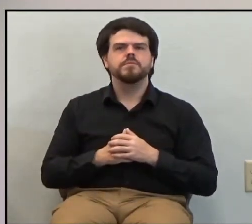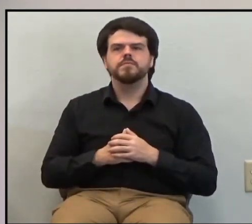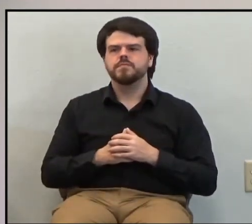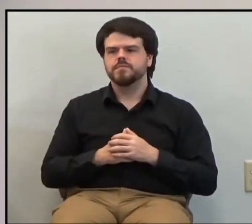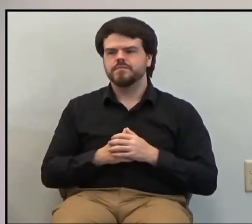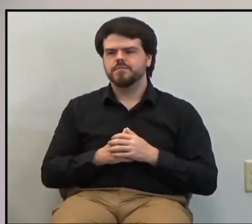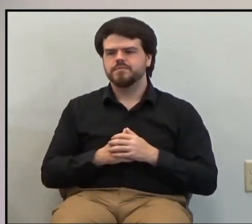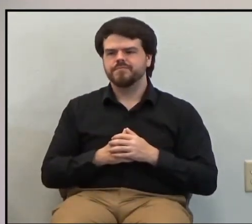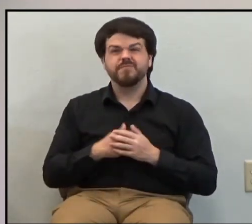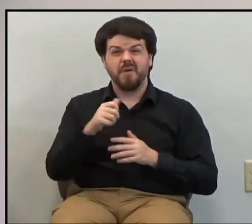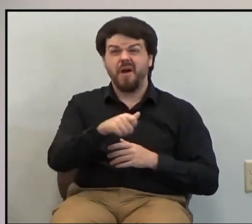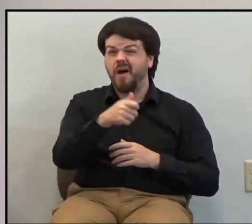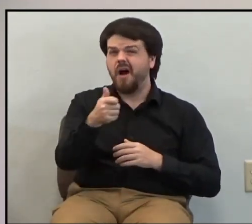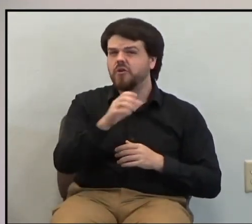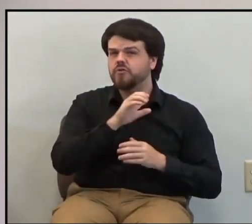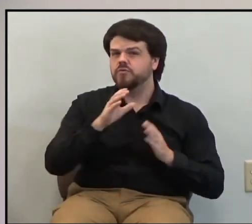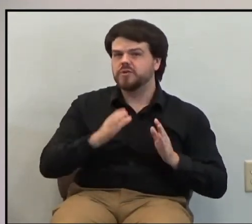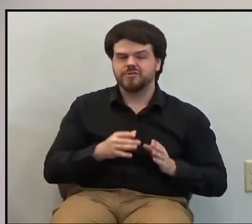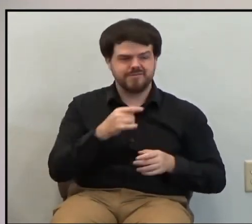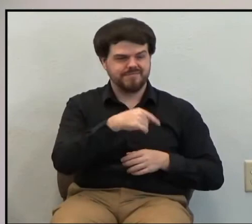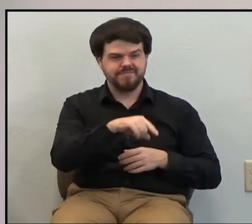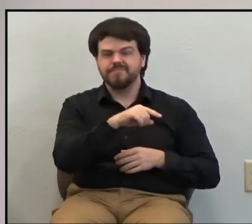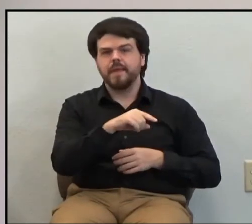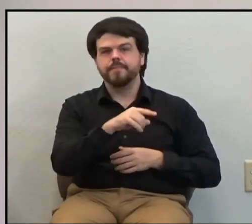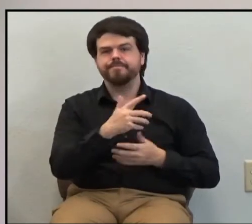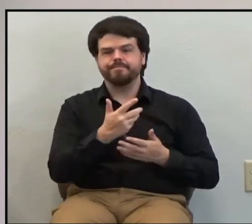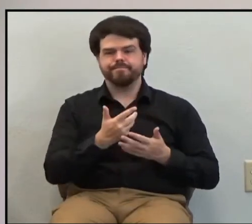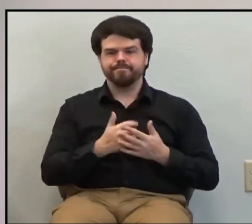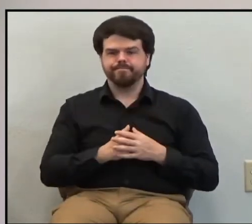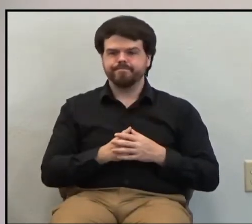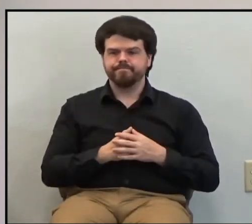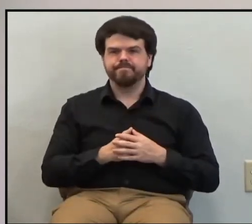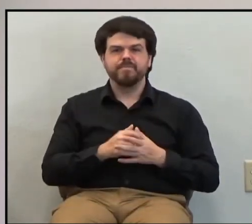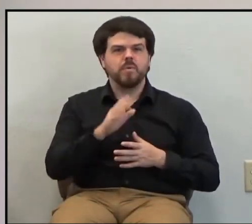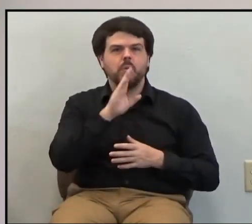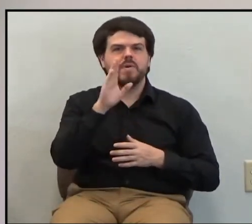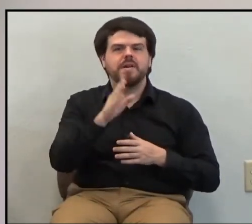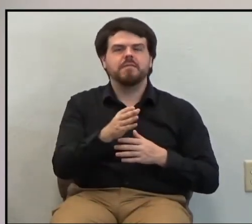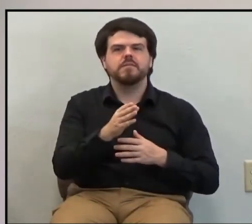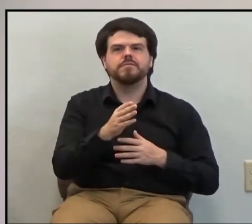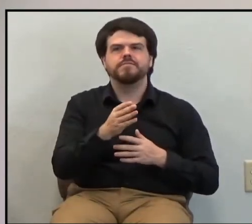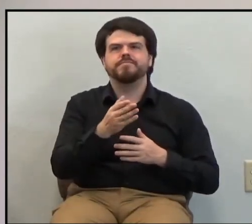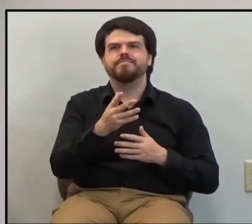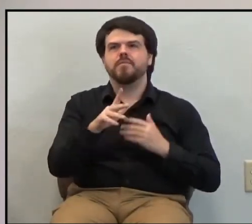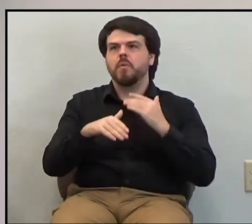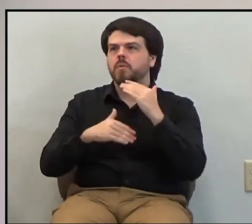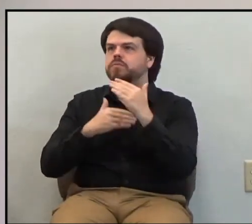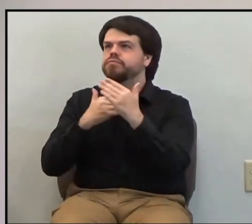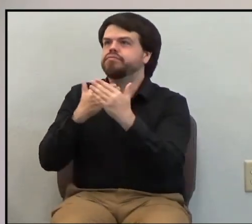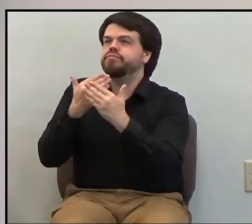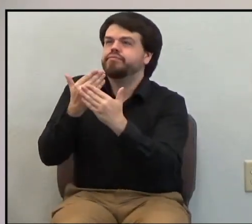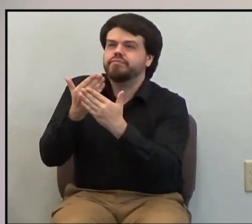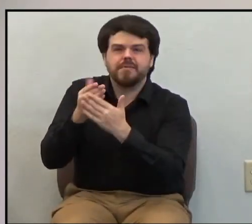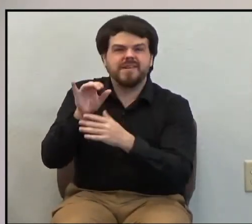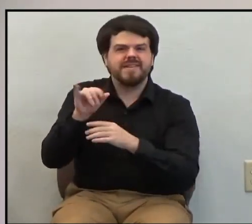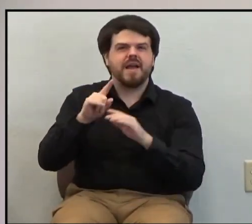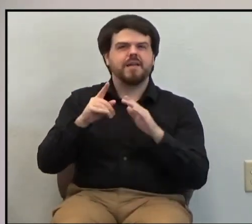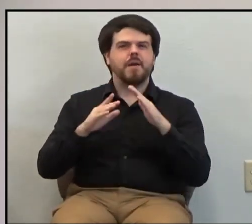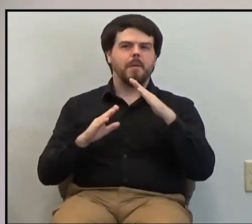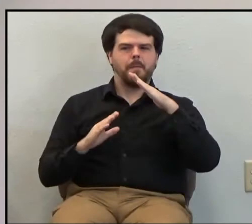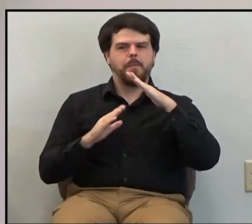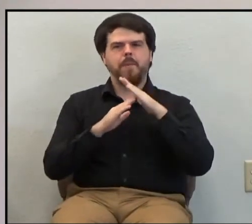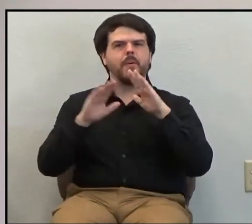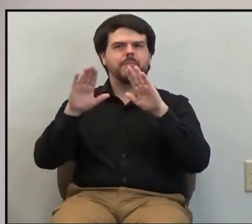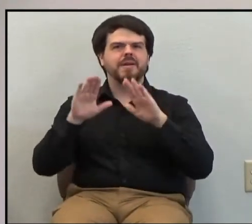other Christian men who would never reach the height of magnificence. And this was because